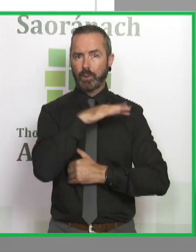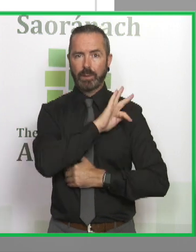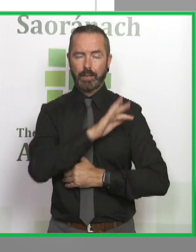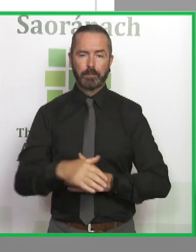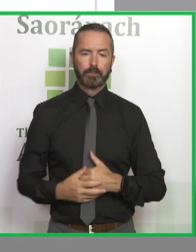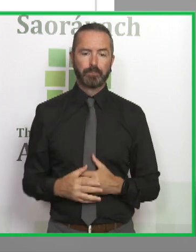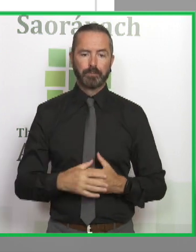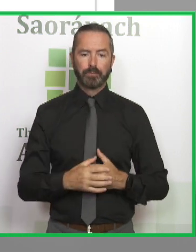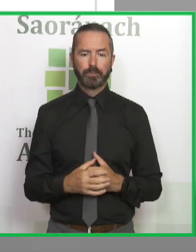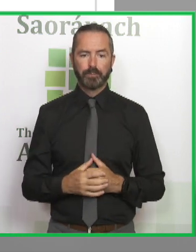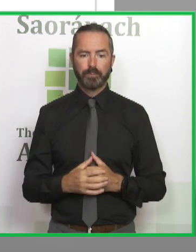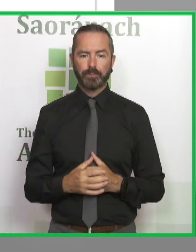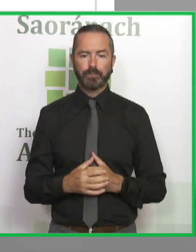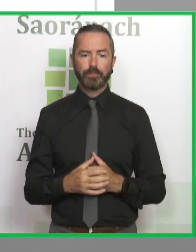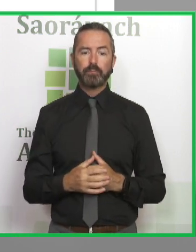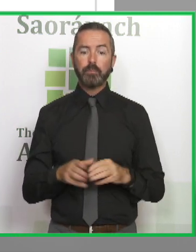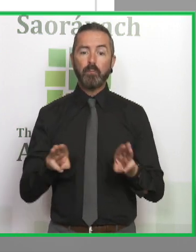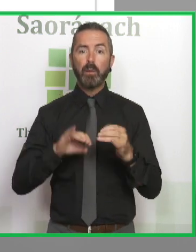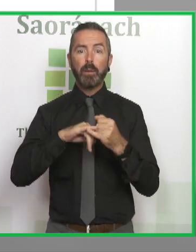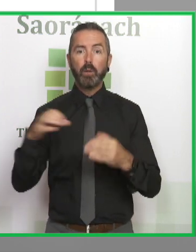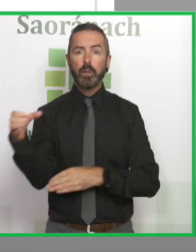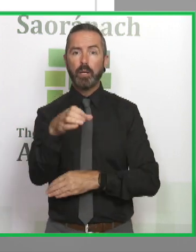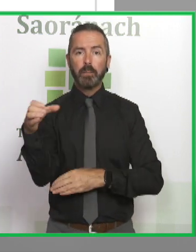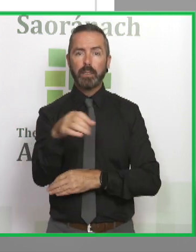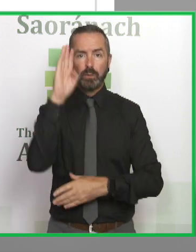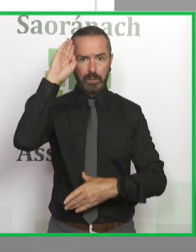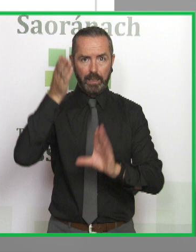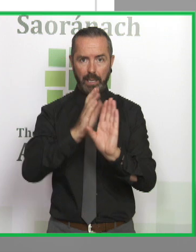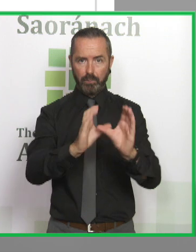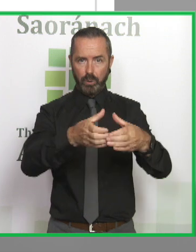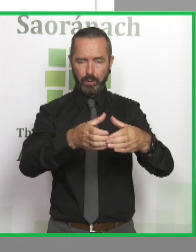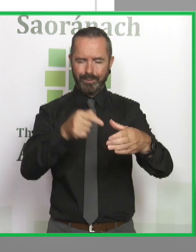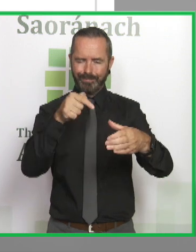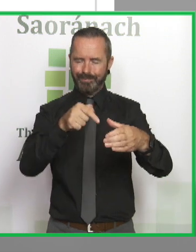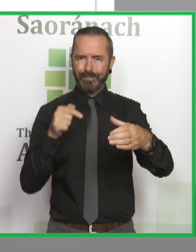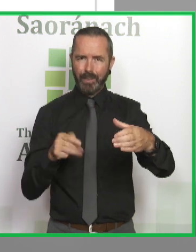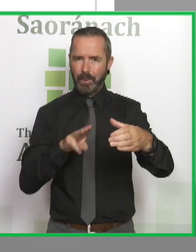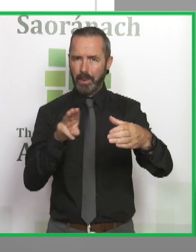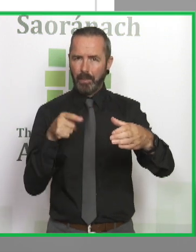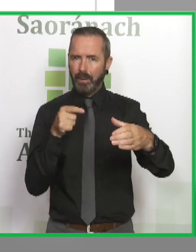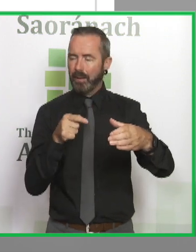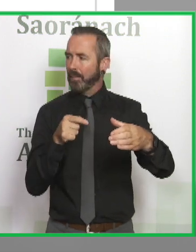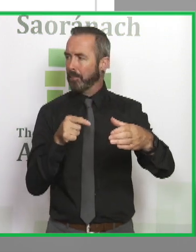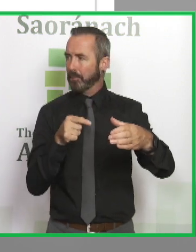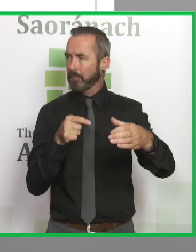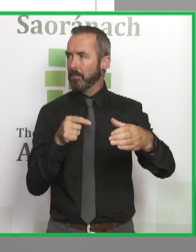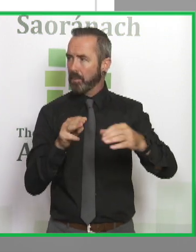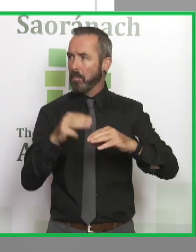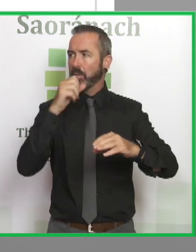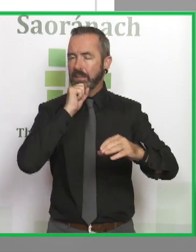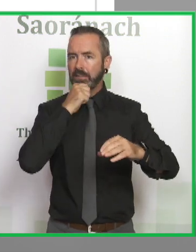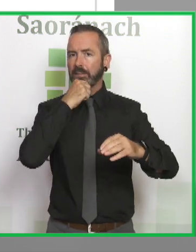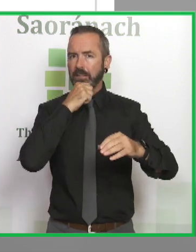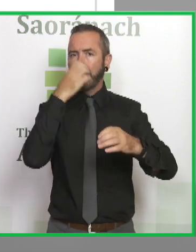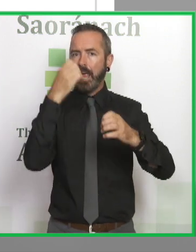of people who get admitted to mental health hospitals, to psychiatric units, these are very much the most severe end of